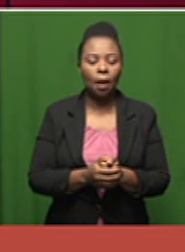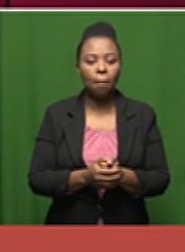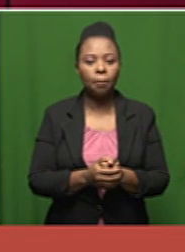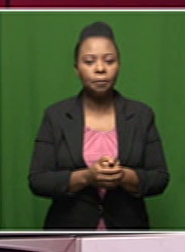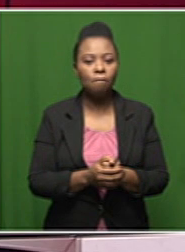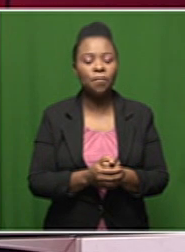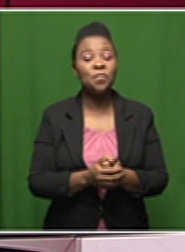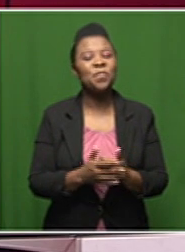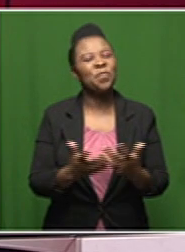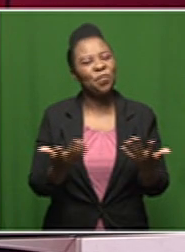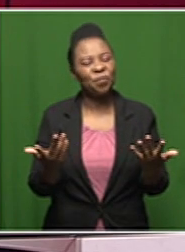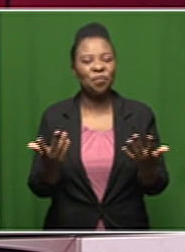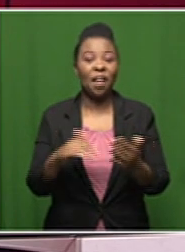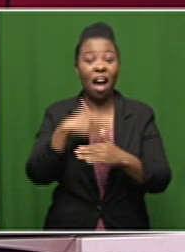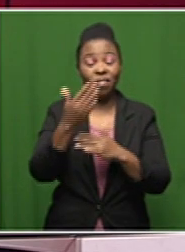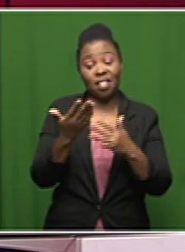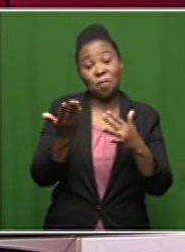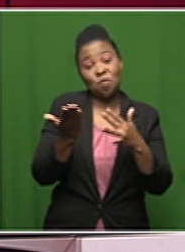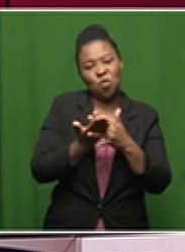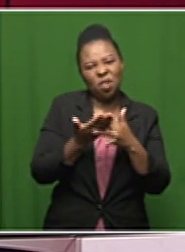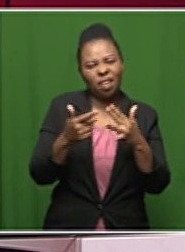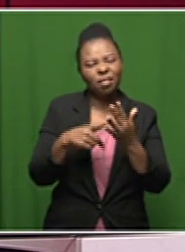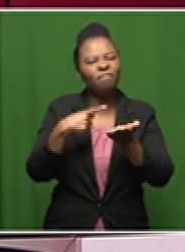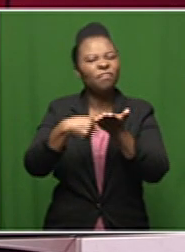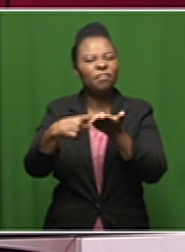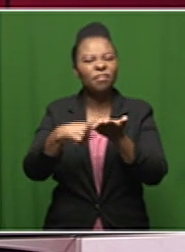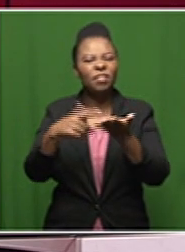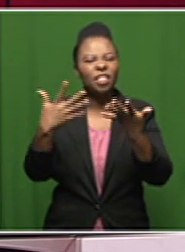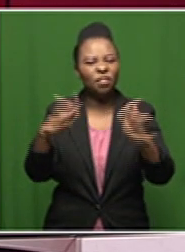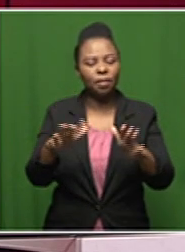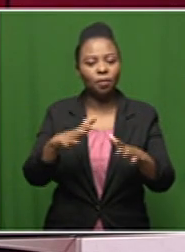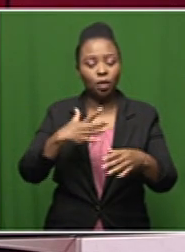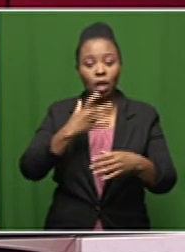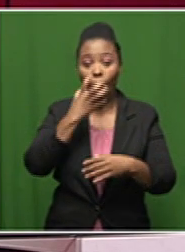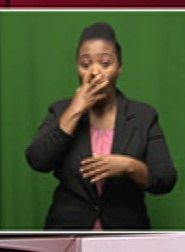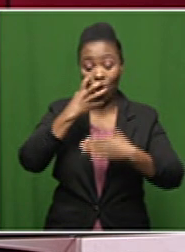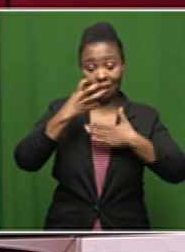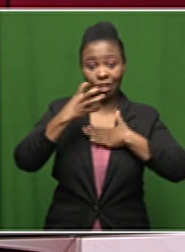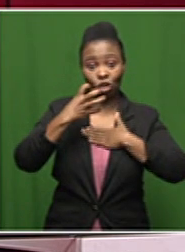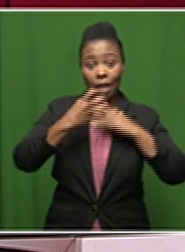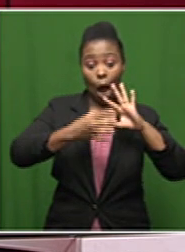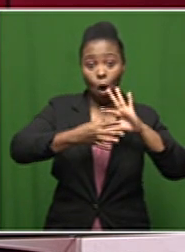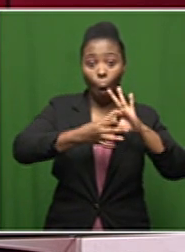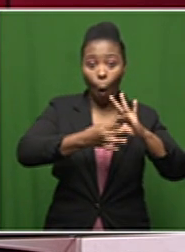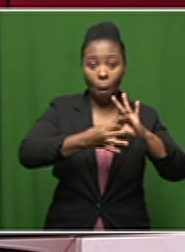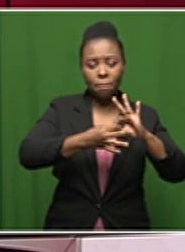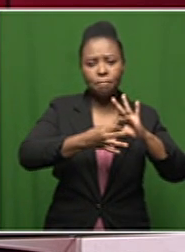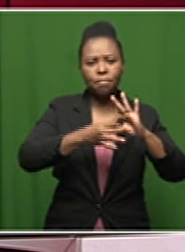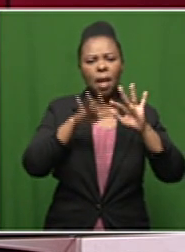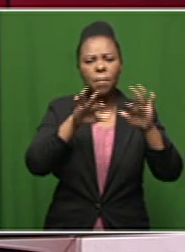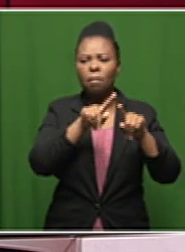now after the break we discuss the safety of administering oxygen at home for patients who've contracted